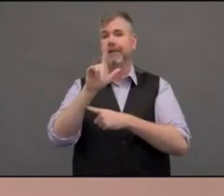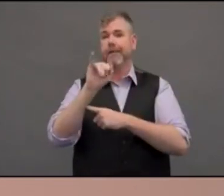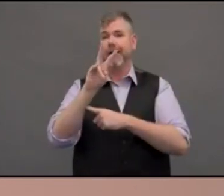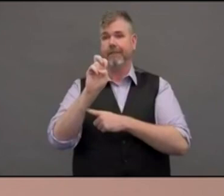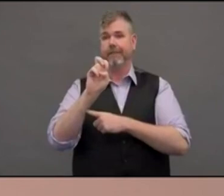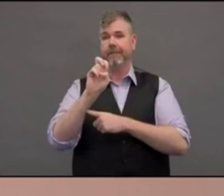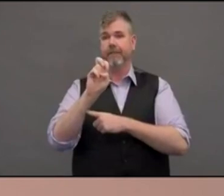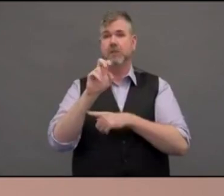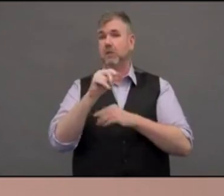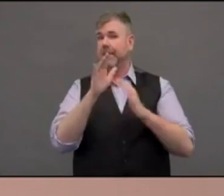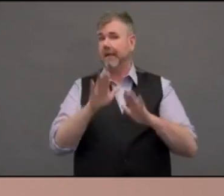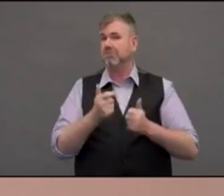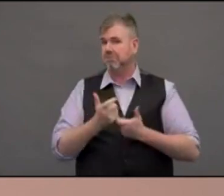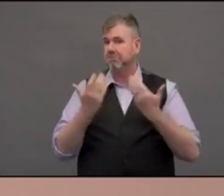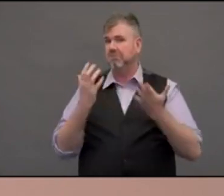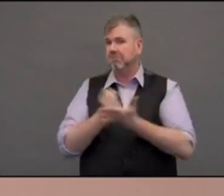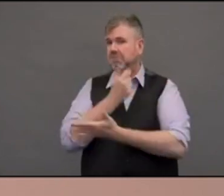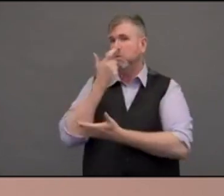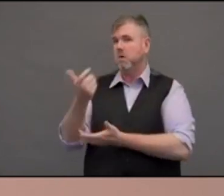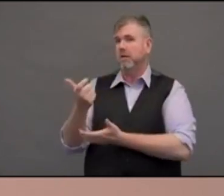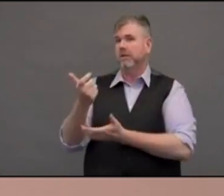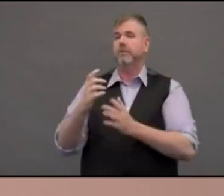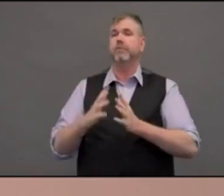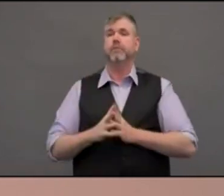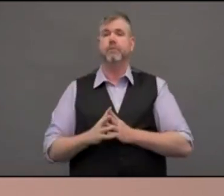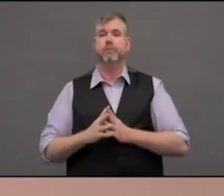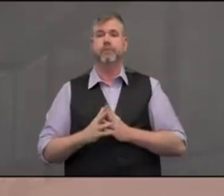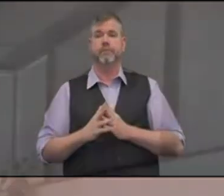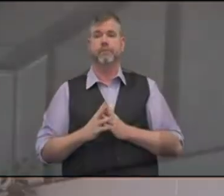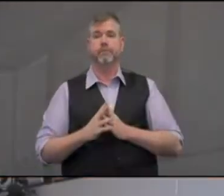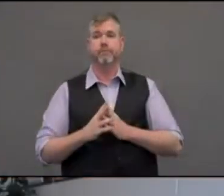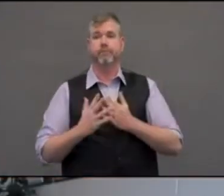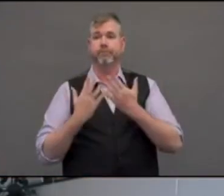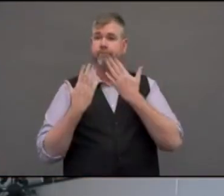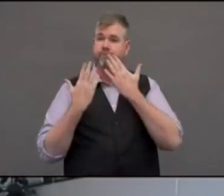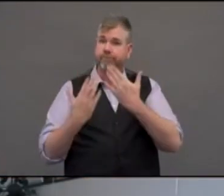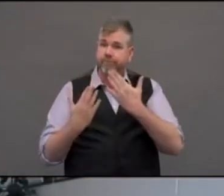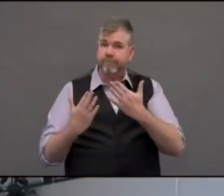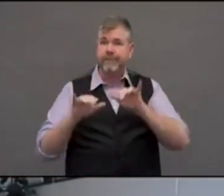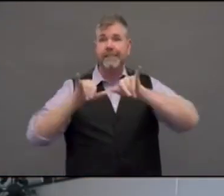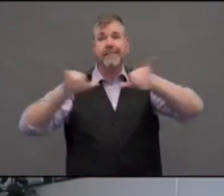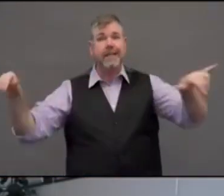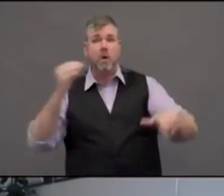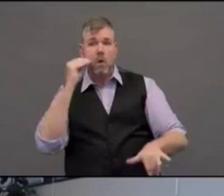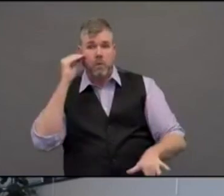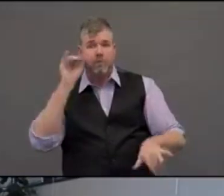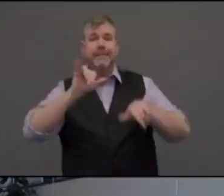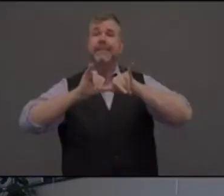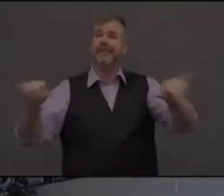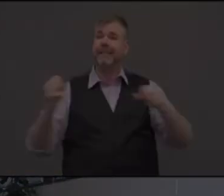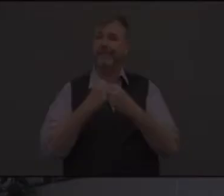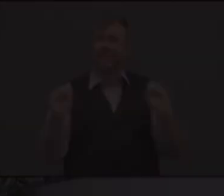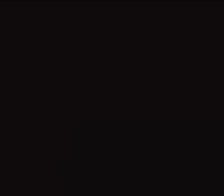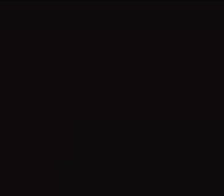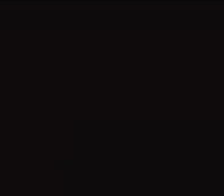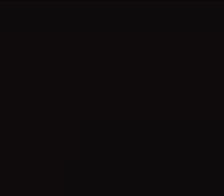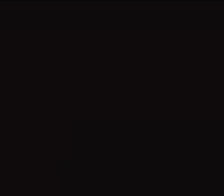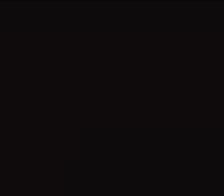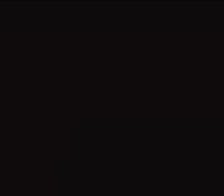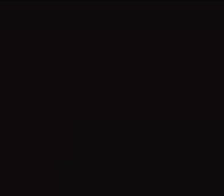Foundation. Thank you so much for joining us today. Stay home and stay safe. Thank you. Thank you. Thank you.